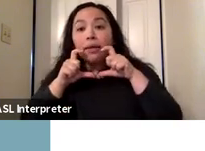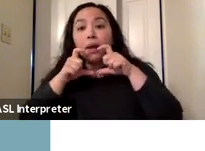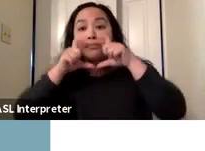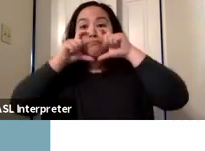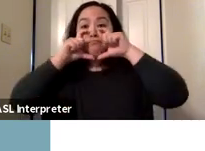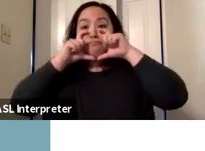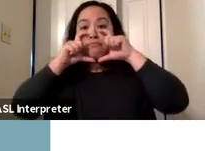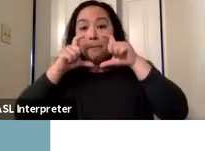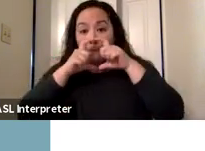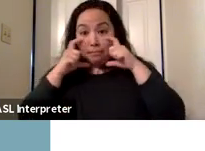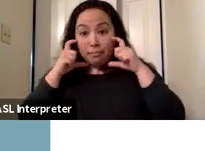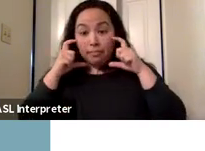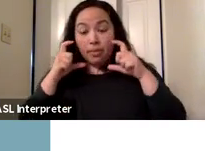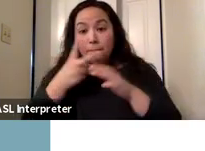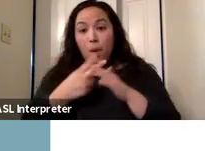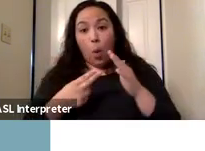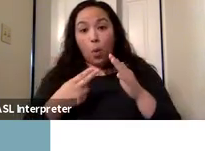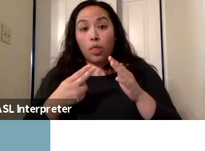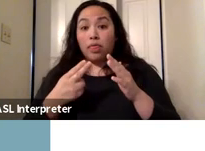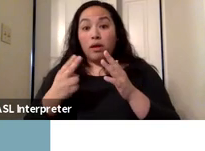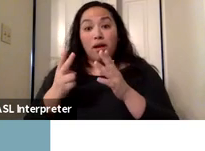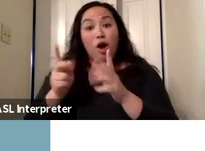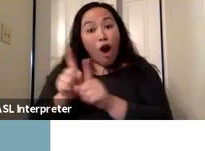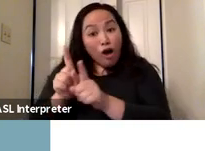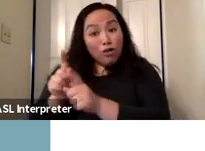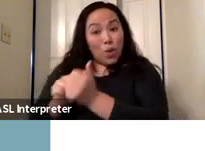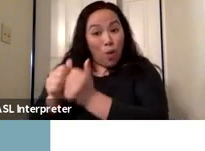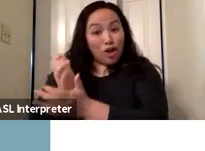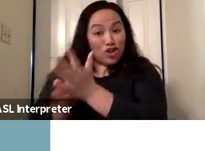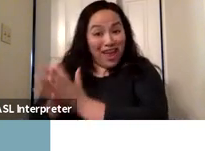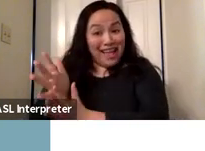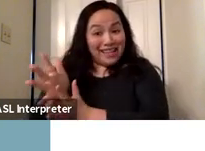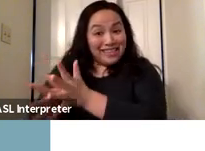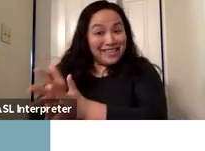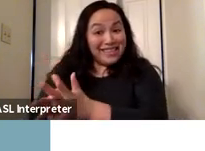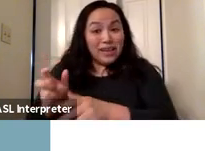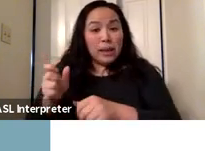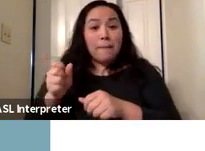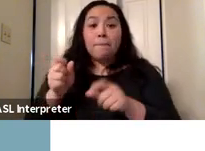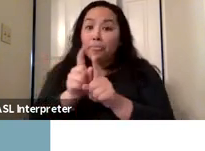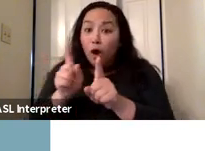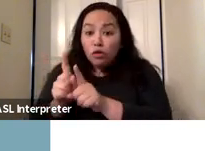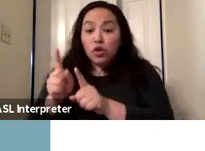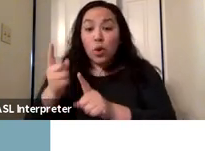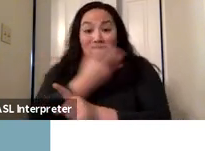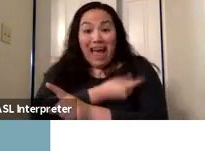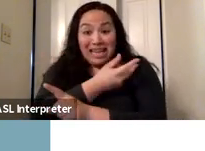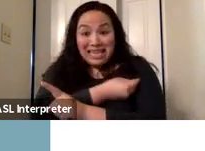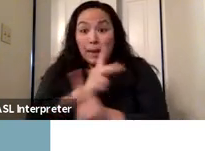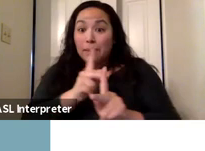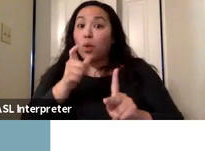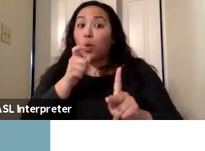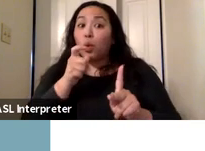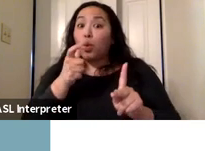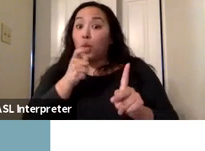CDC and this week did announce that vaccinated people doing activities outside don't need